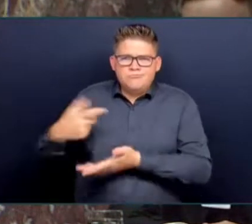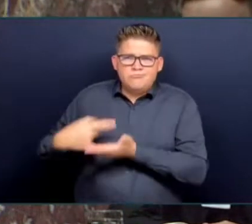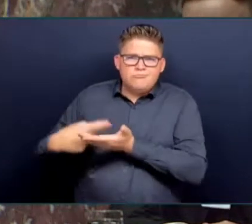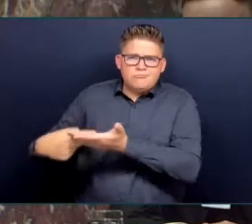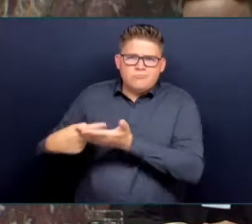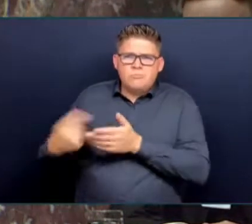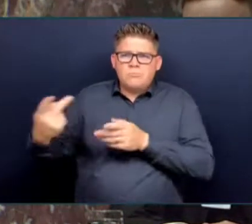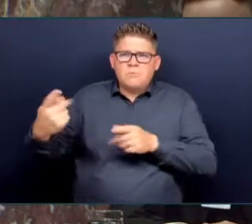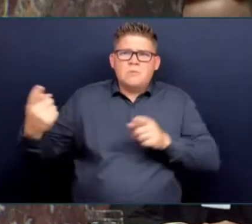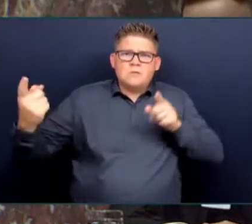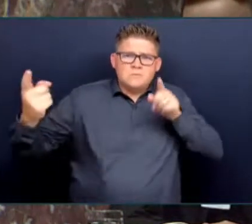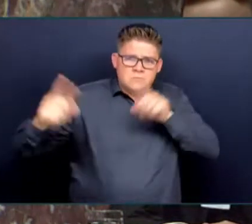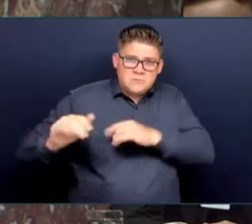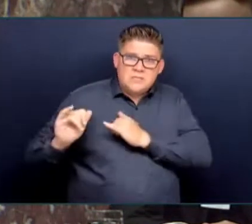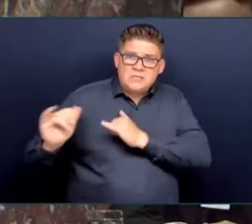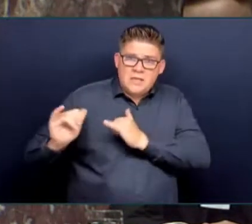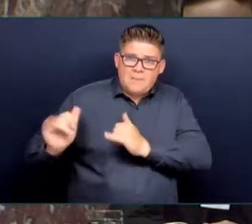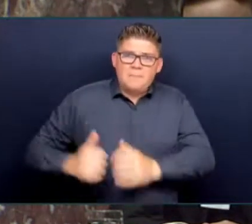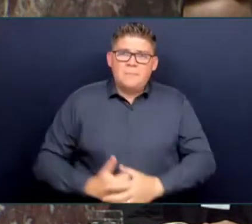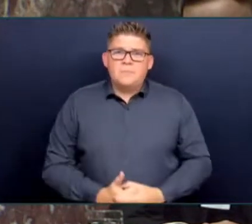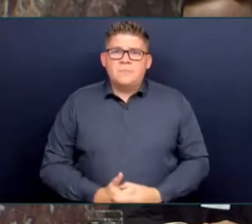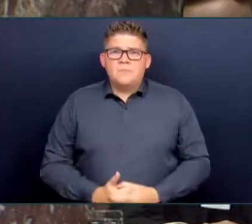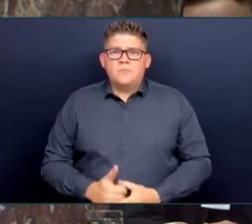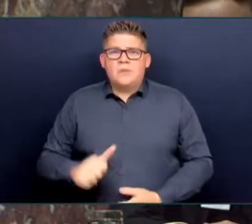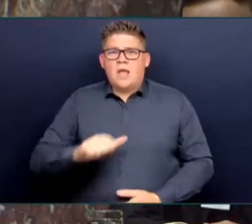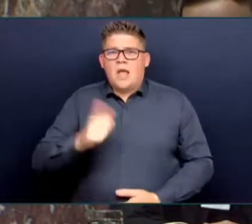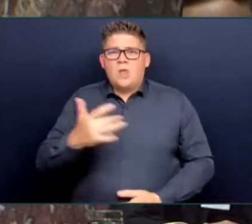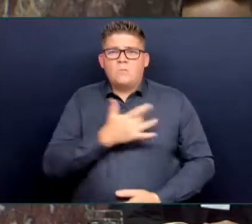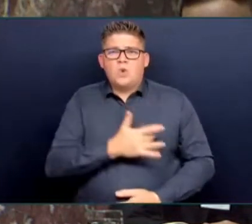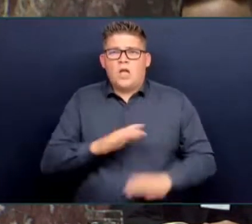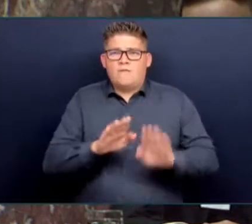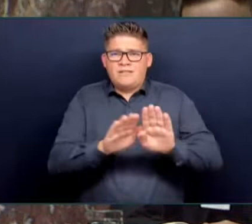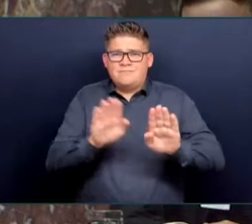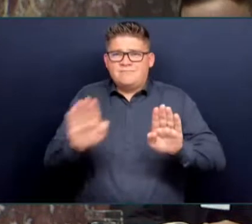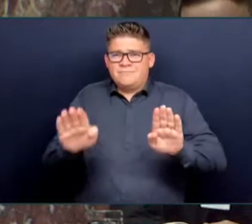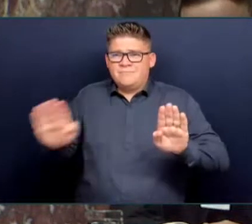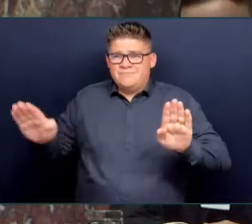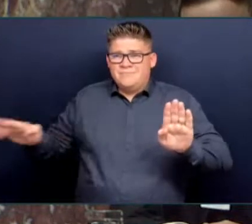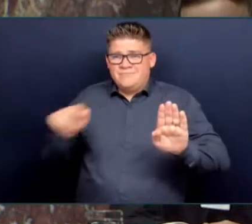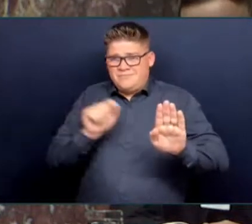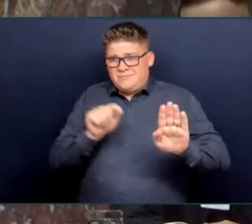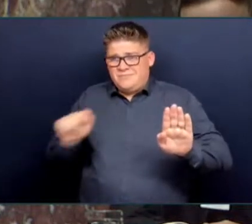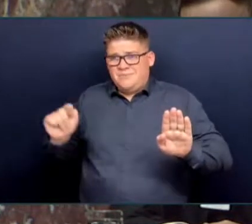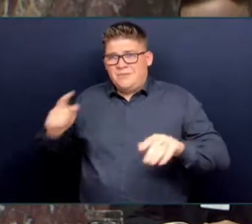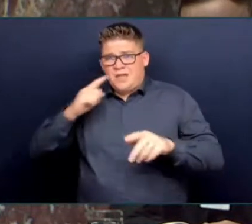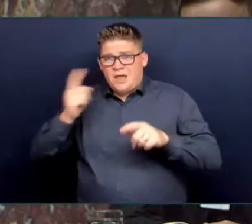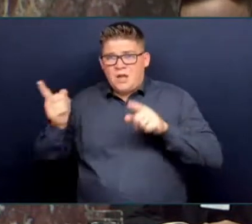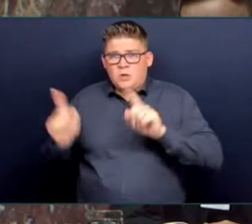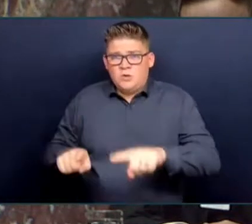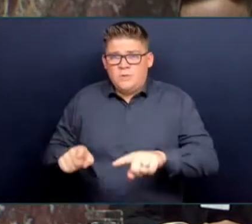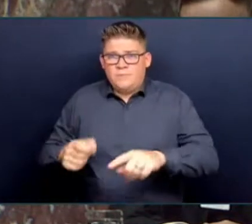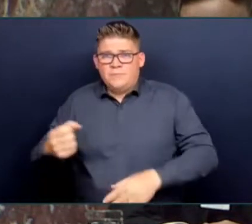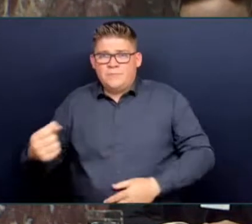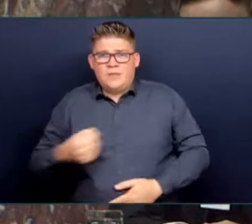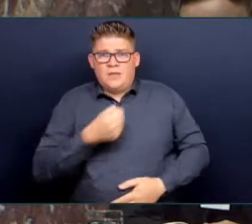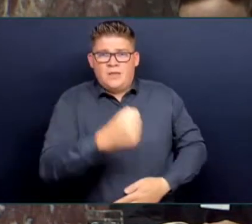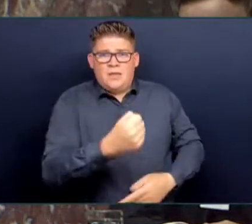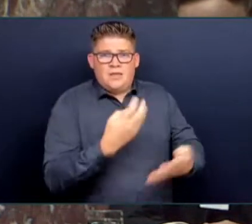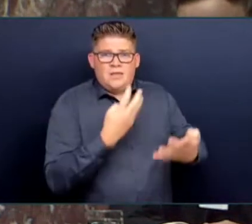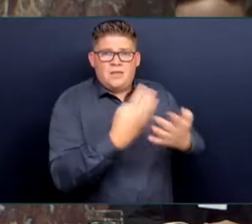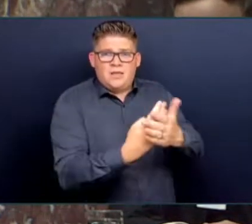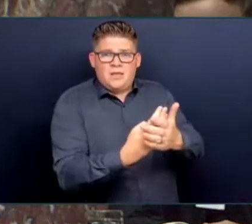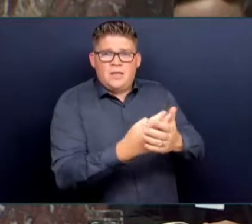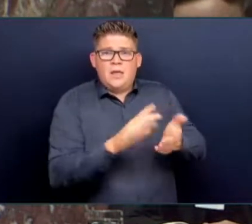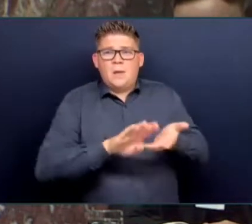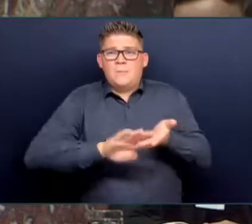violent offenders, people out on bail, is an issue across this country, an unintended consequence of federal bail